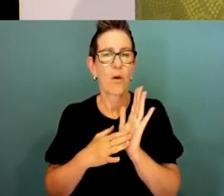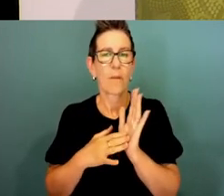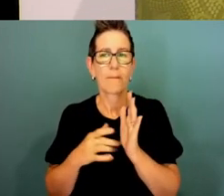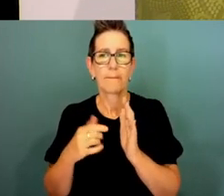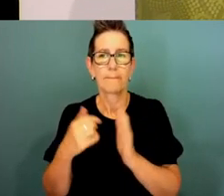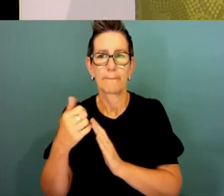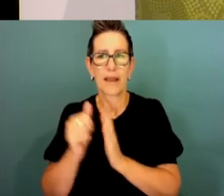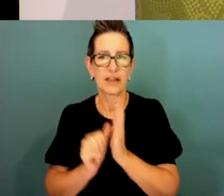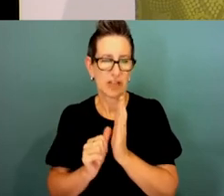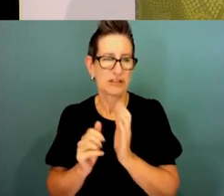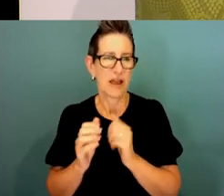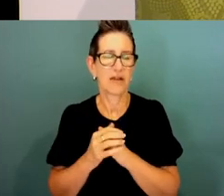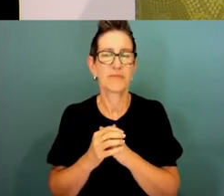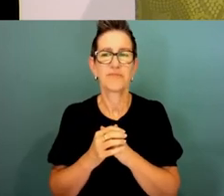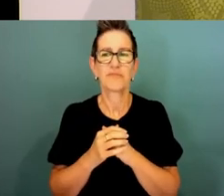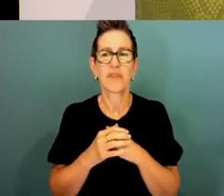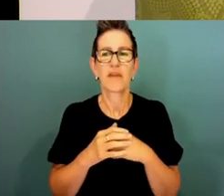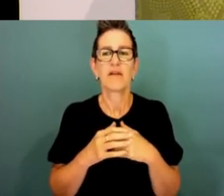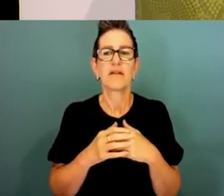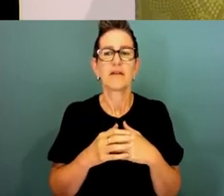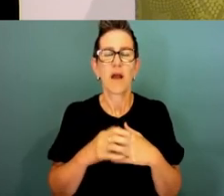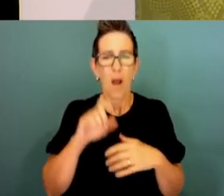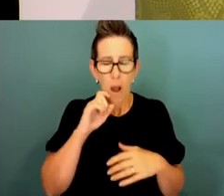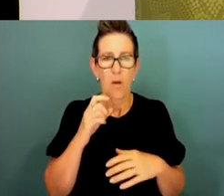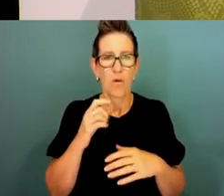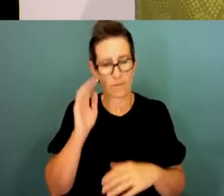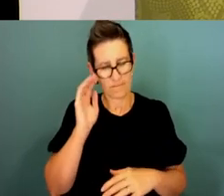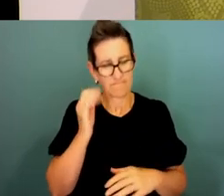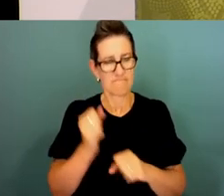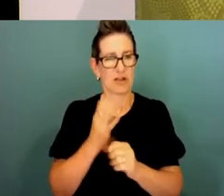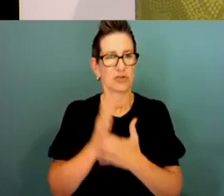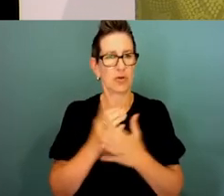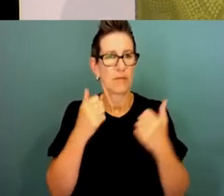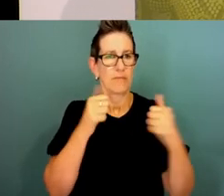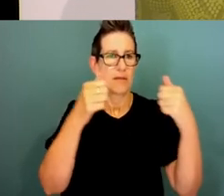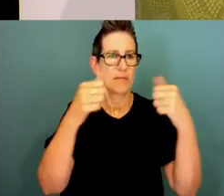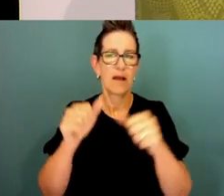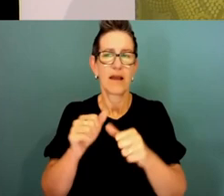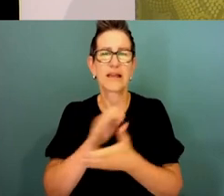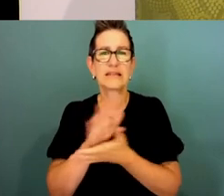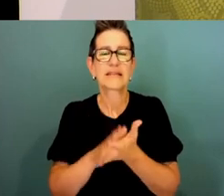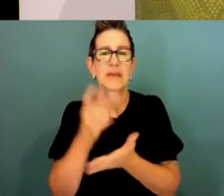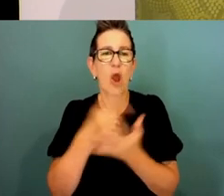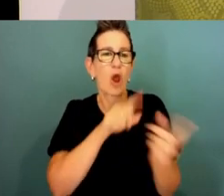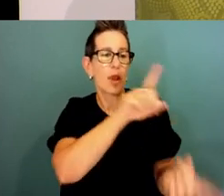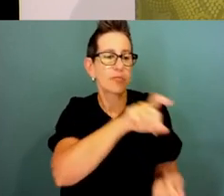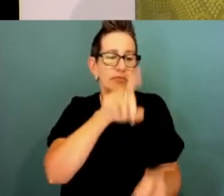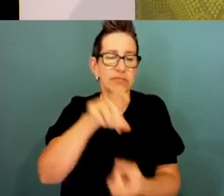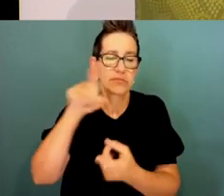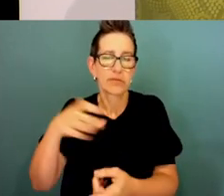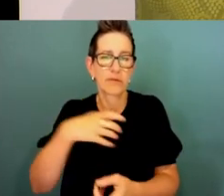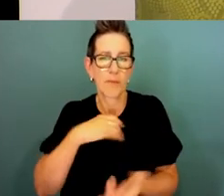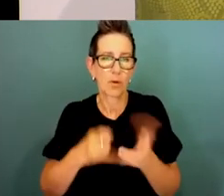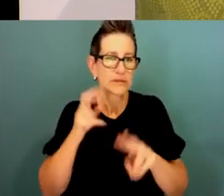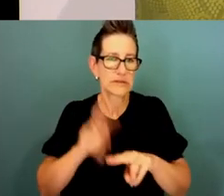capability, but I am committed to getting it done. Now, this doesn't just mean employing more people, although in some cases it is needed,